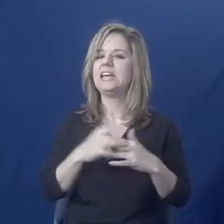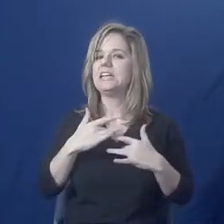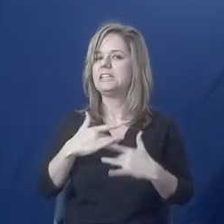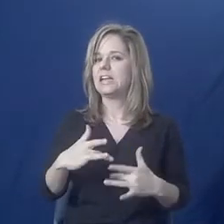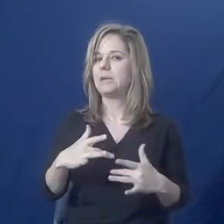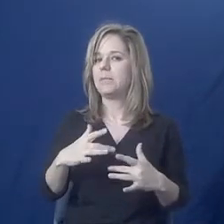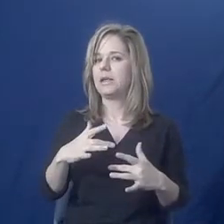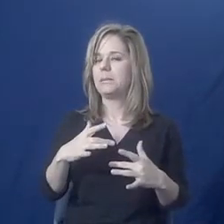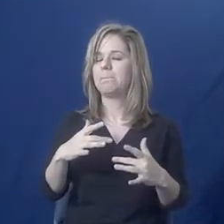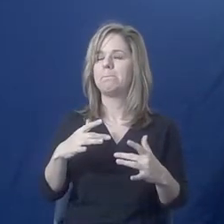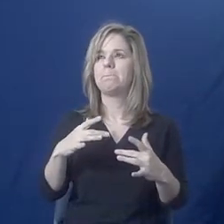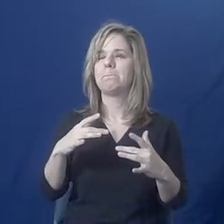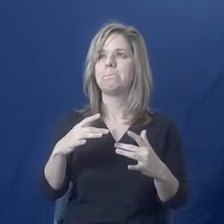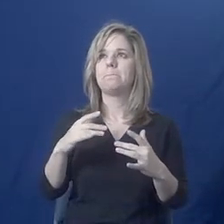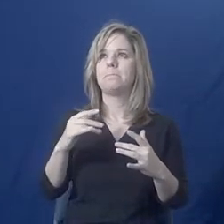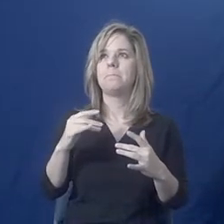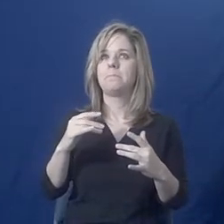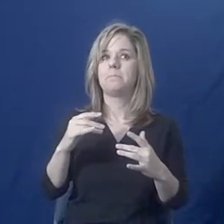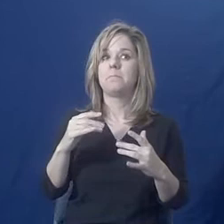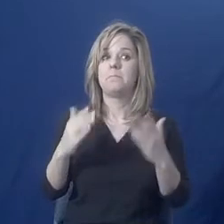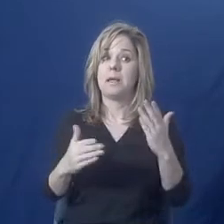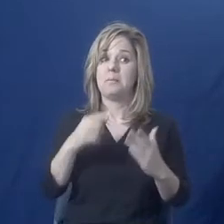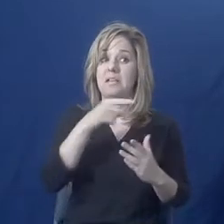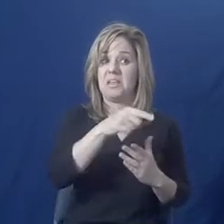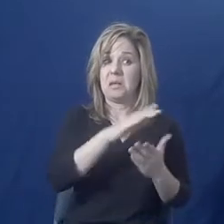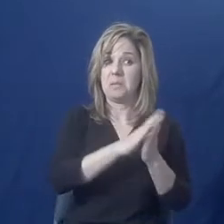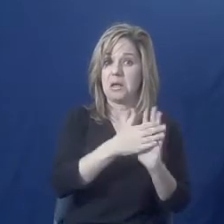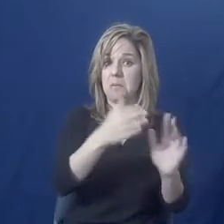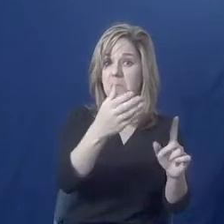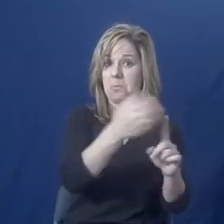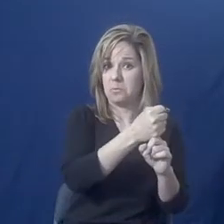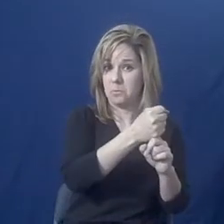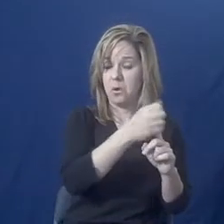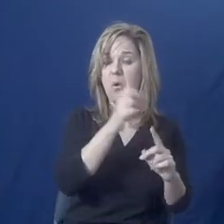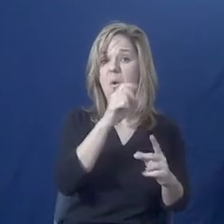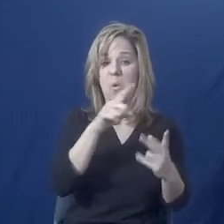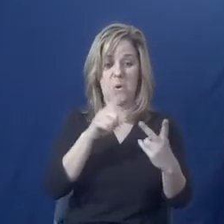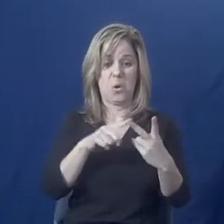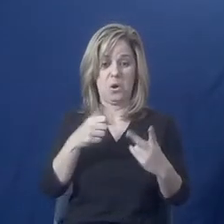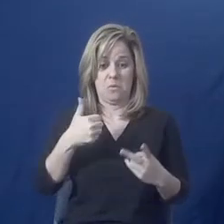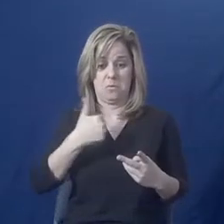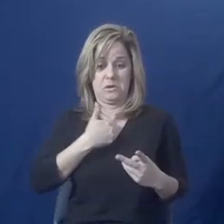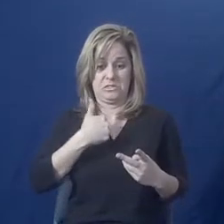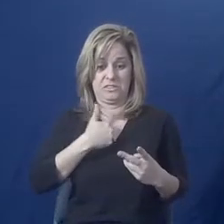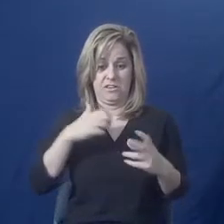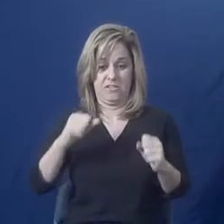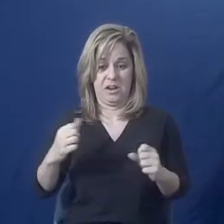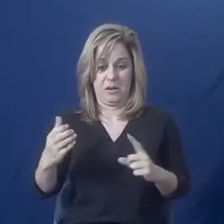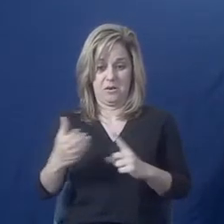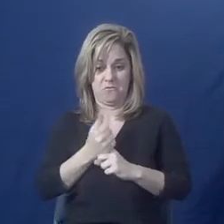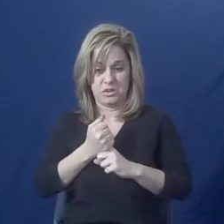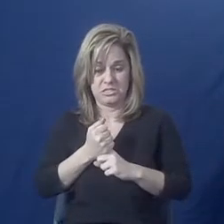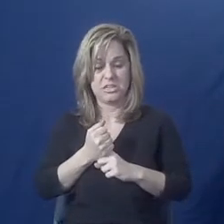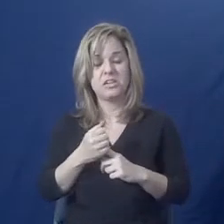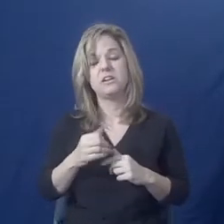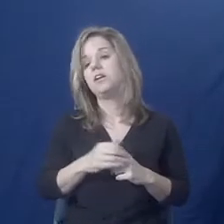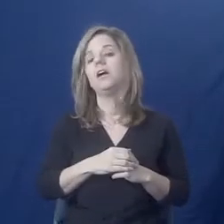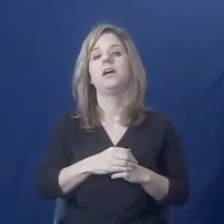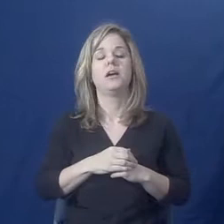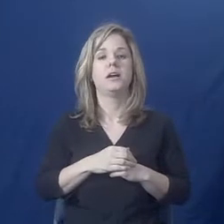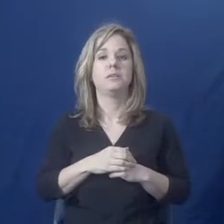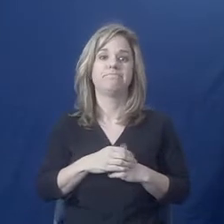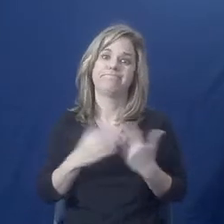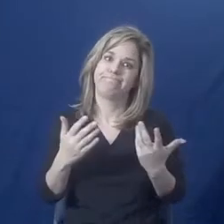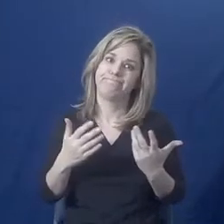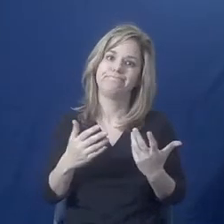to do with worrying about whether your abuser may get arrested, worried about yourself getting arrested. If